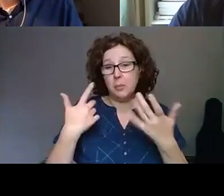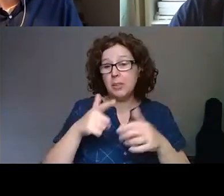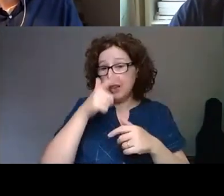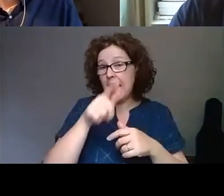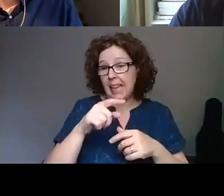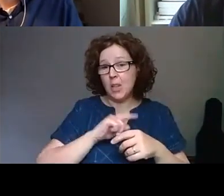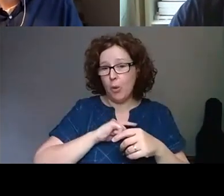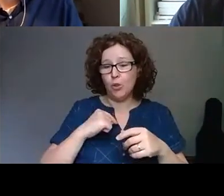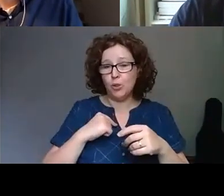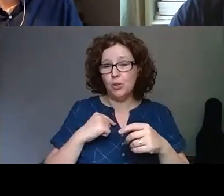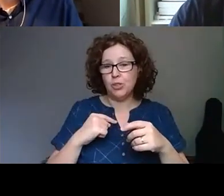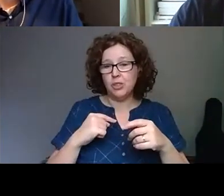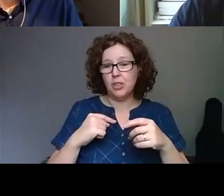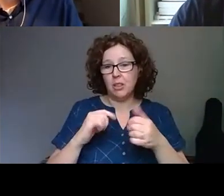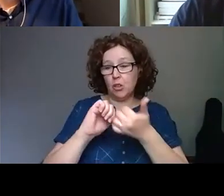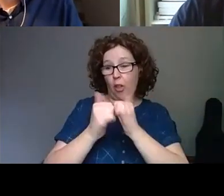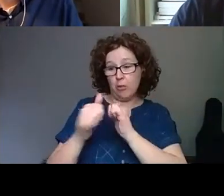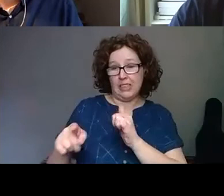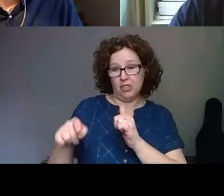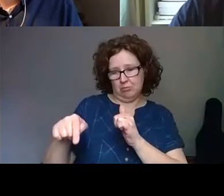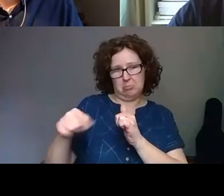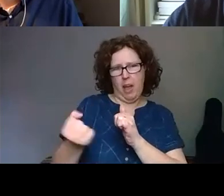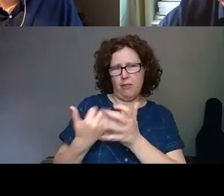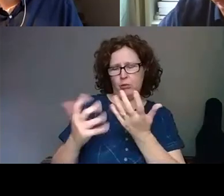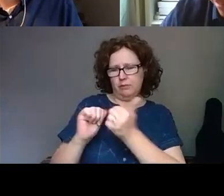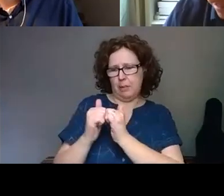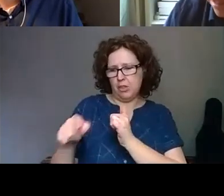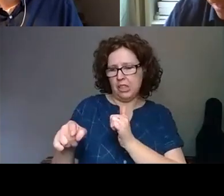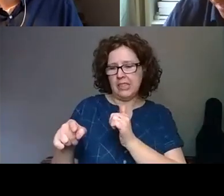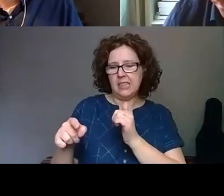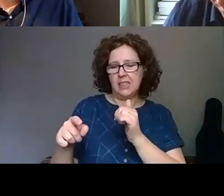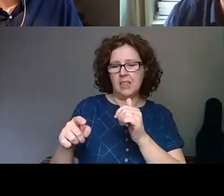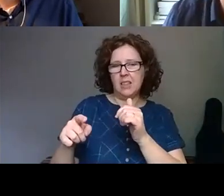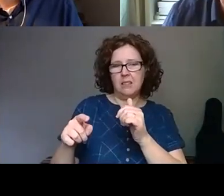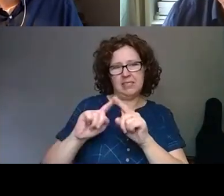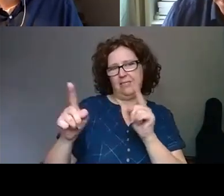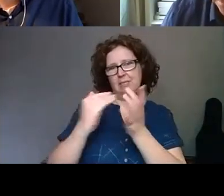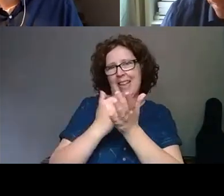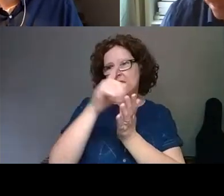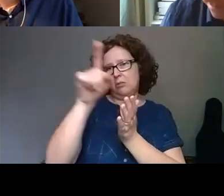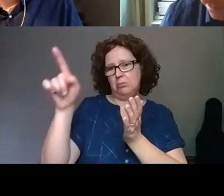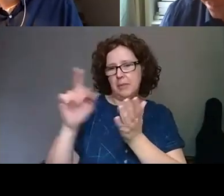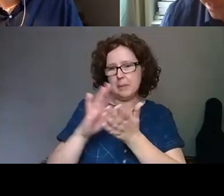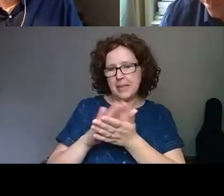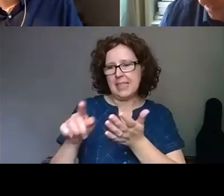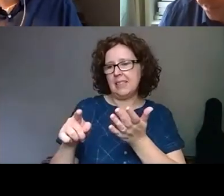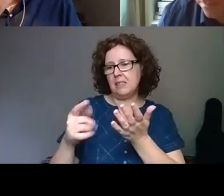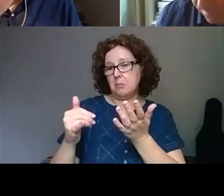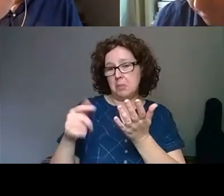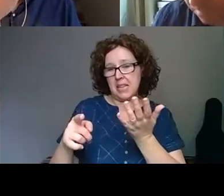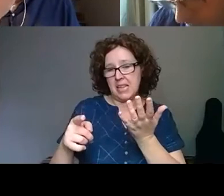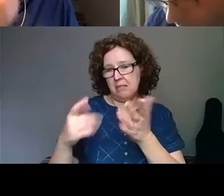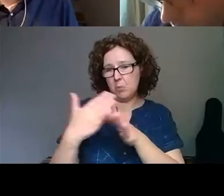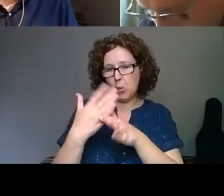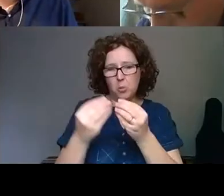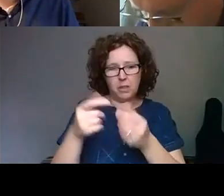collaborations that we often create across different sectors means that we might be working with